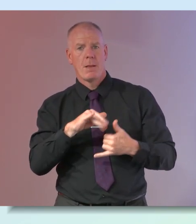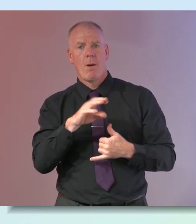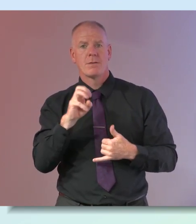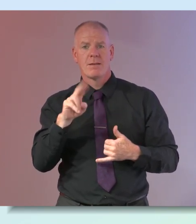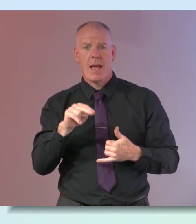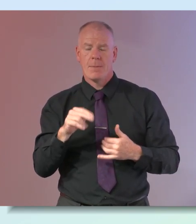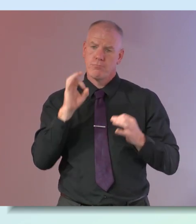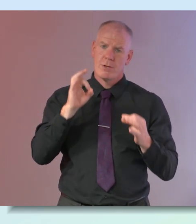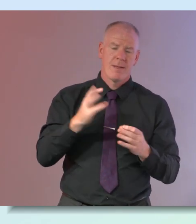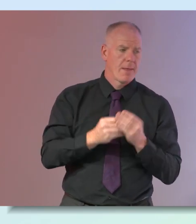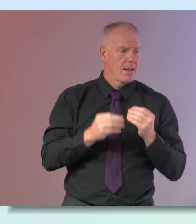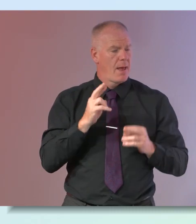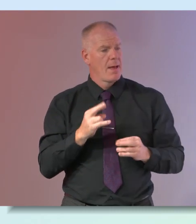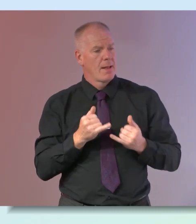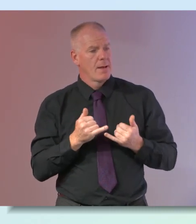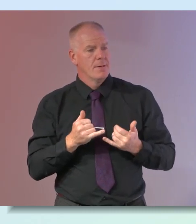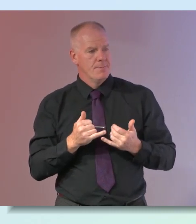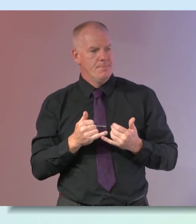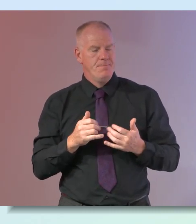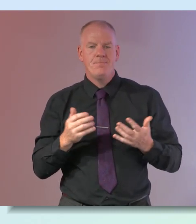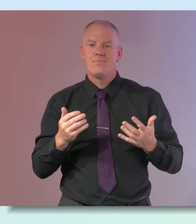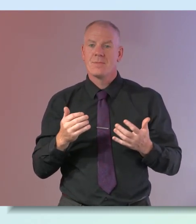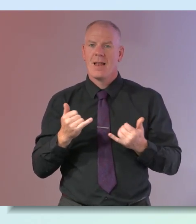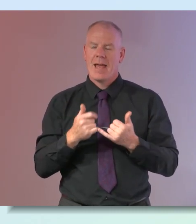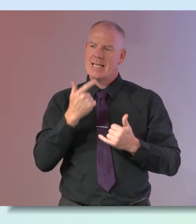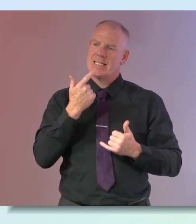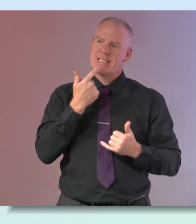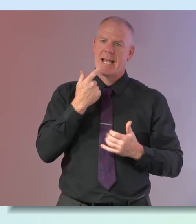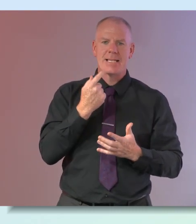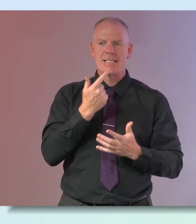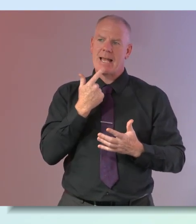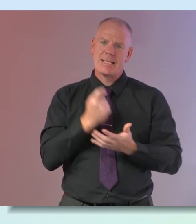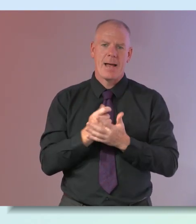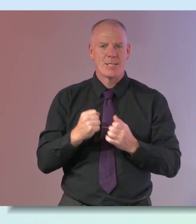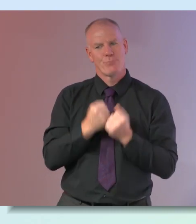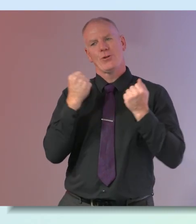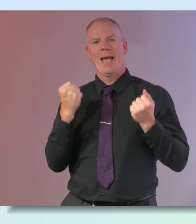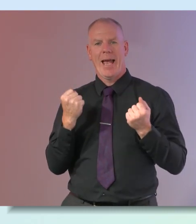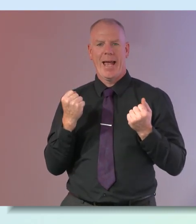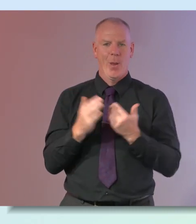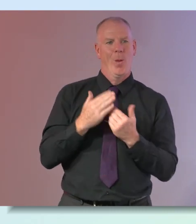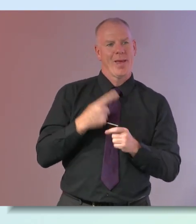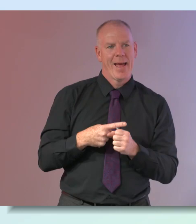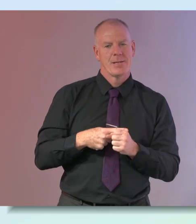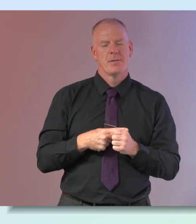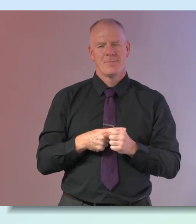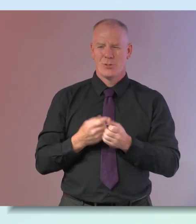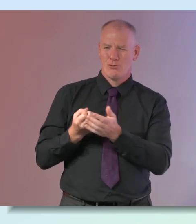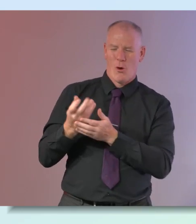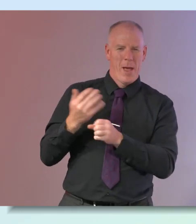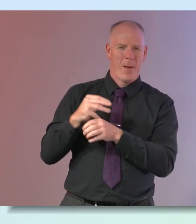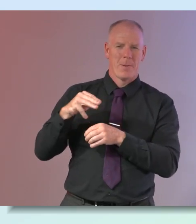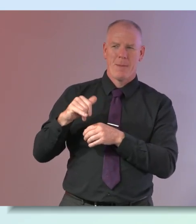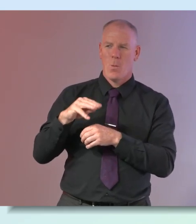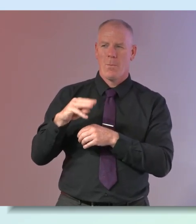wonderful thing and i believe it's almost like i'd like to think of it like our second spring nicola that's absolutely you i feel that the kind of narrative around the menopause although